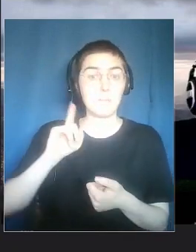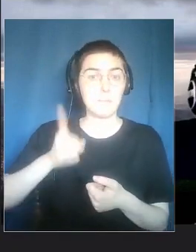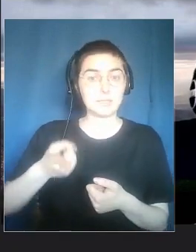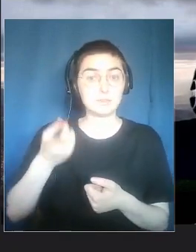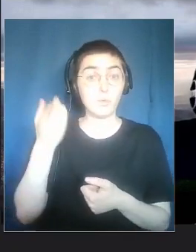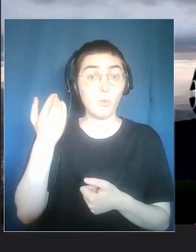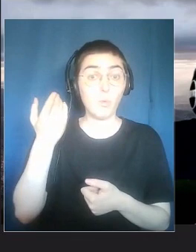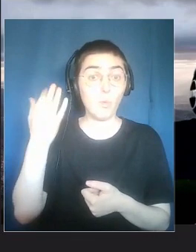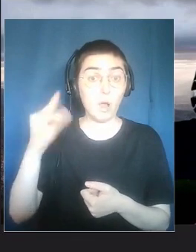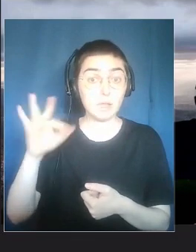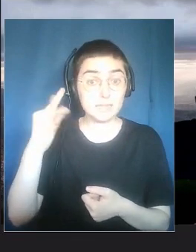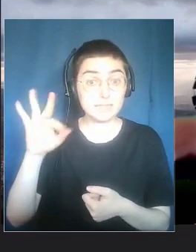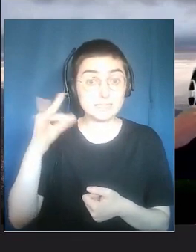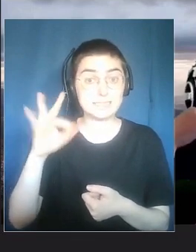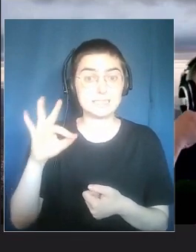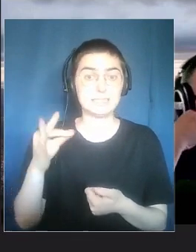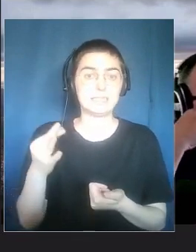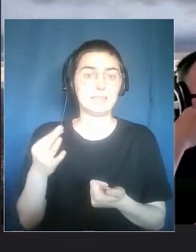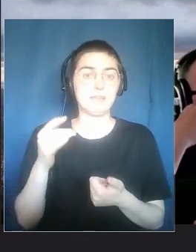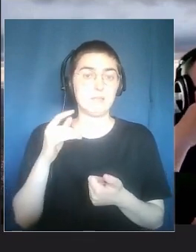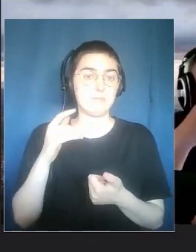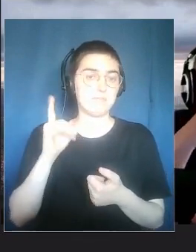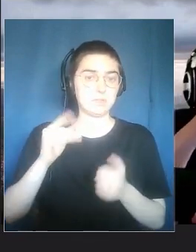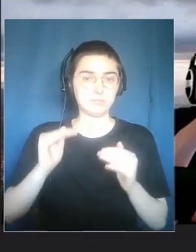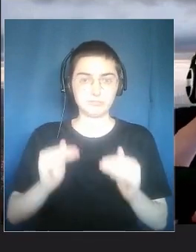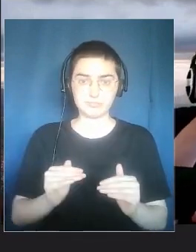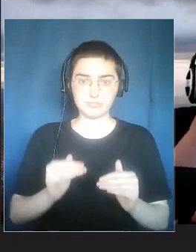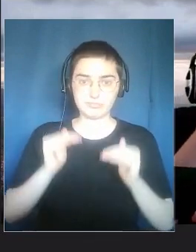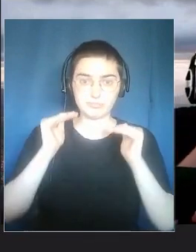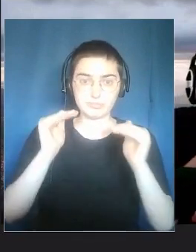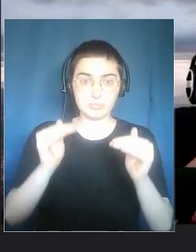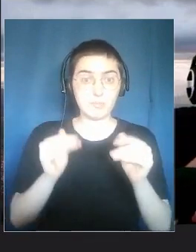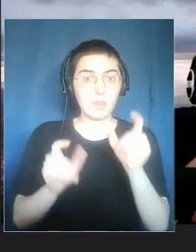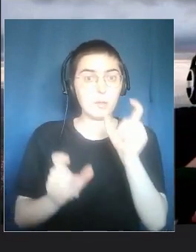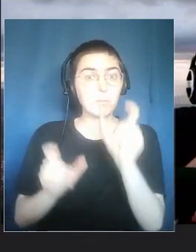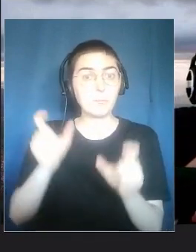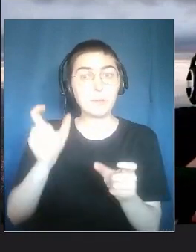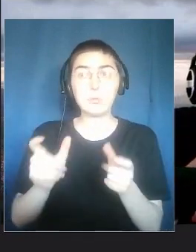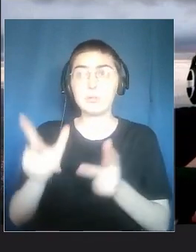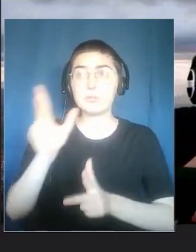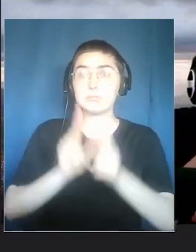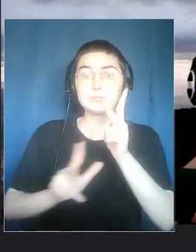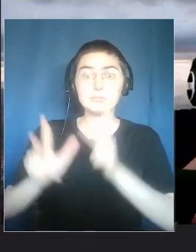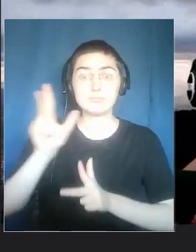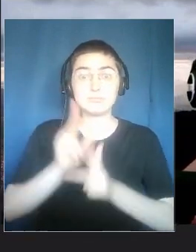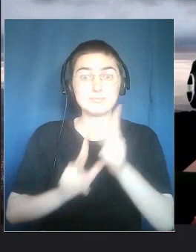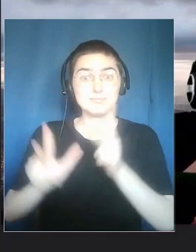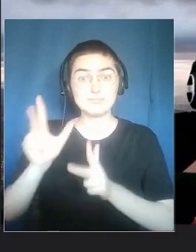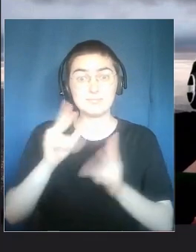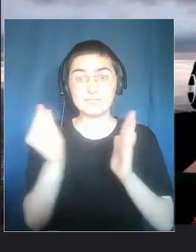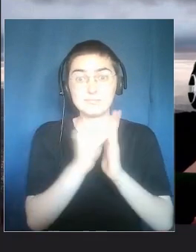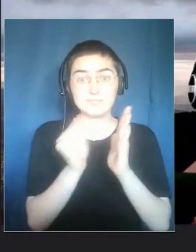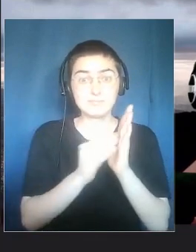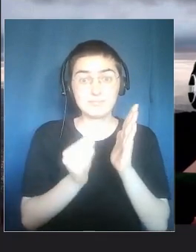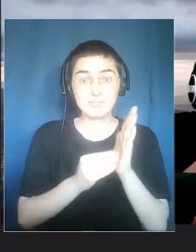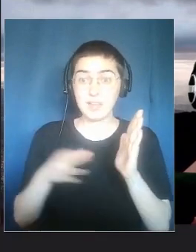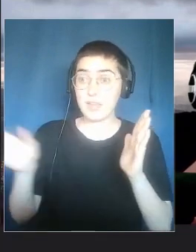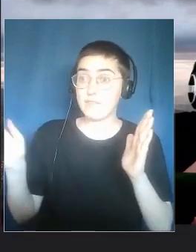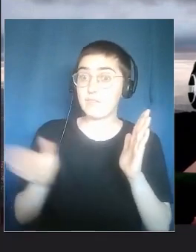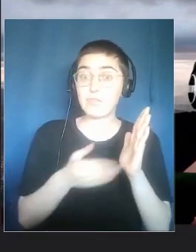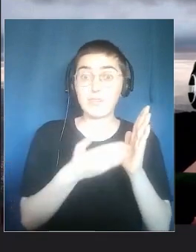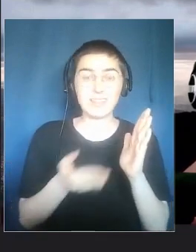people who are responsible for those practices are quite skeptical.